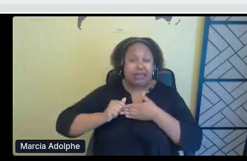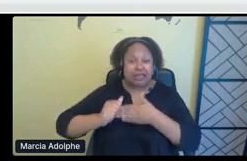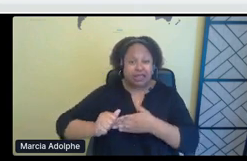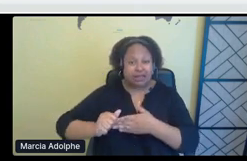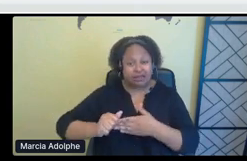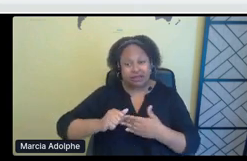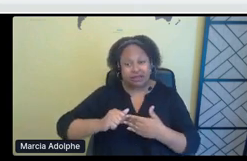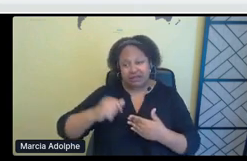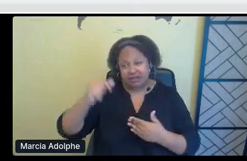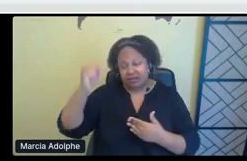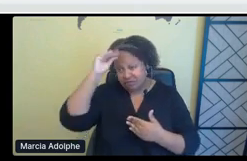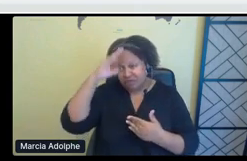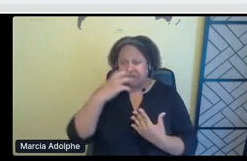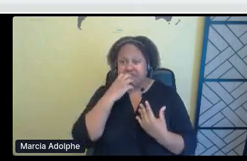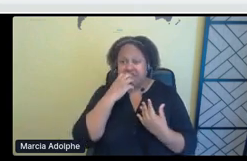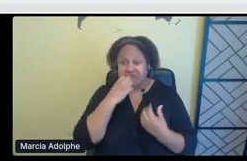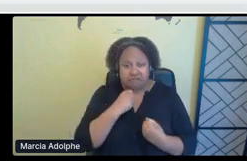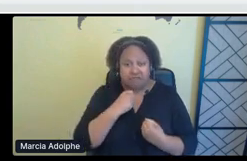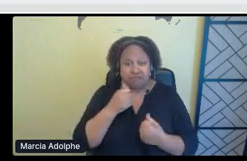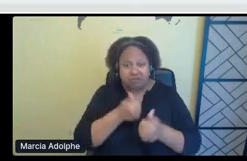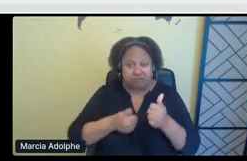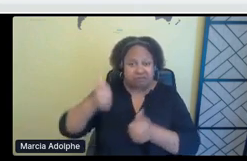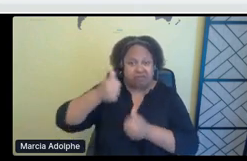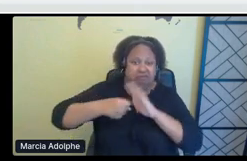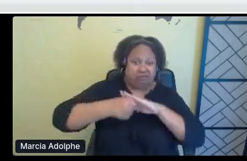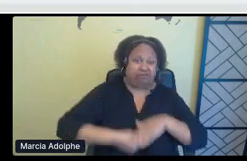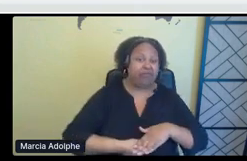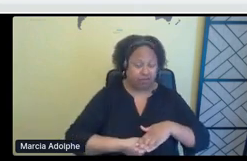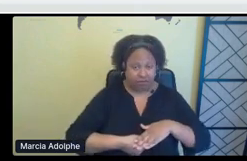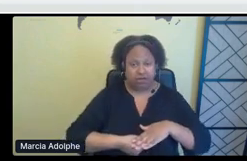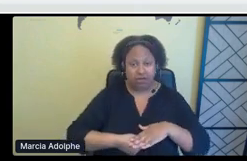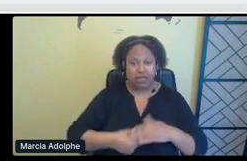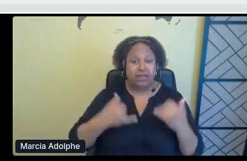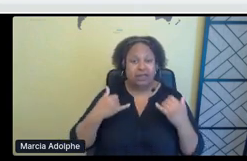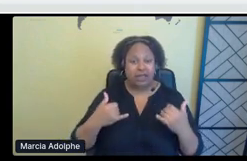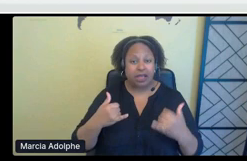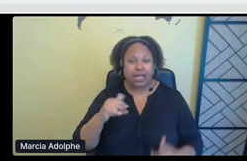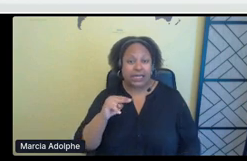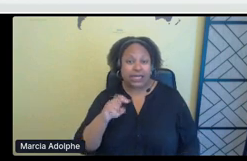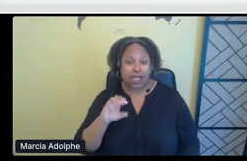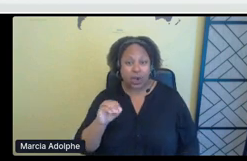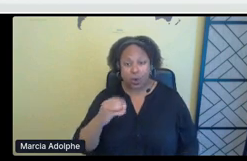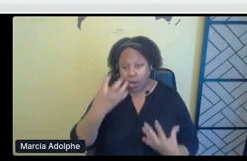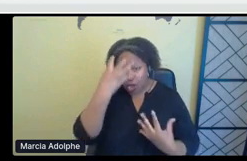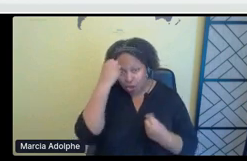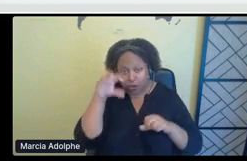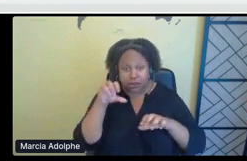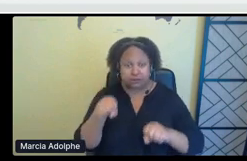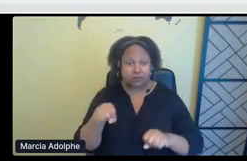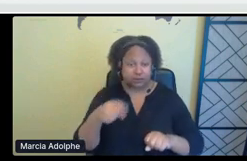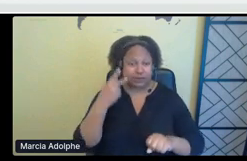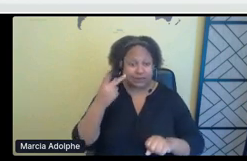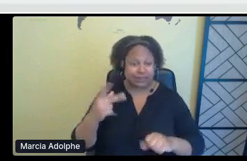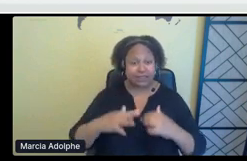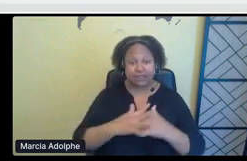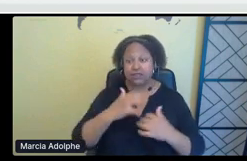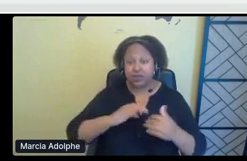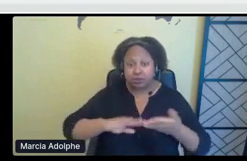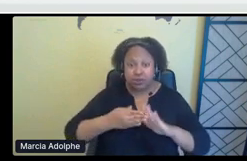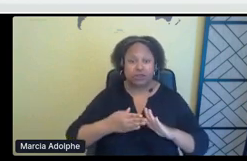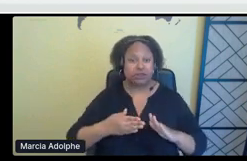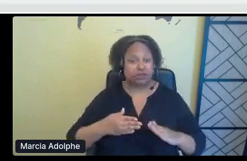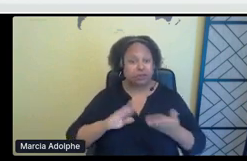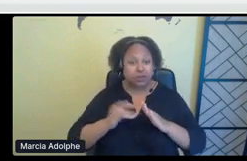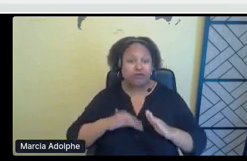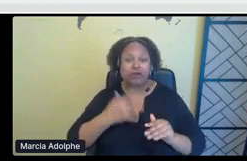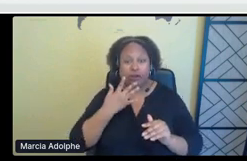of neocolonialism, which I would call neocolonialism, um, where you see indigenous communities and communities of color, um, being